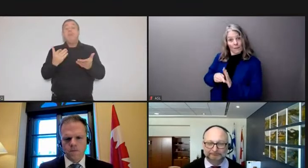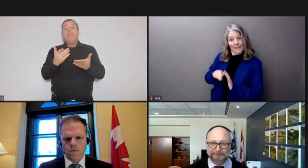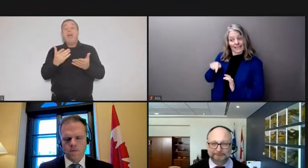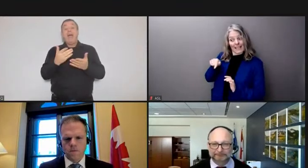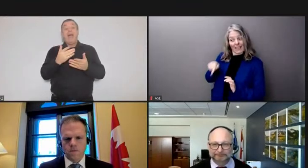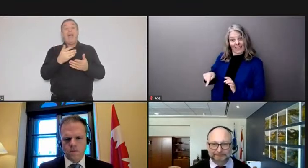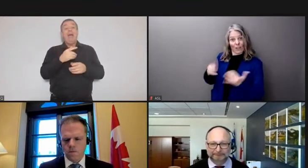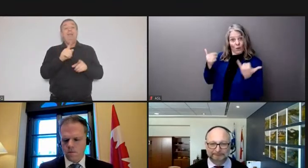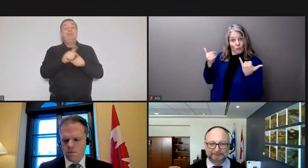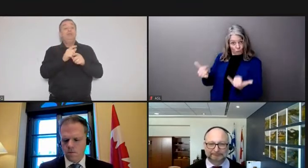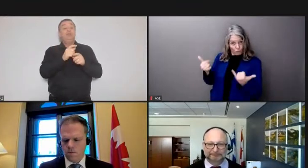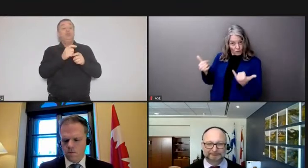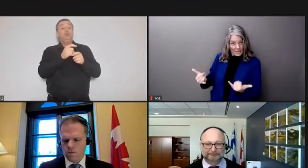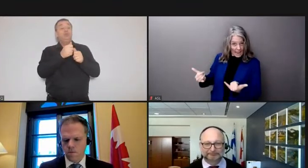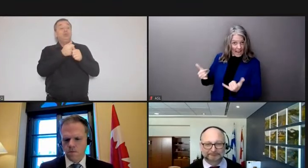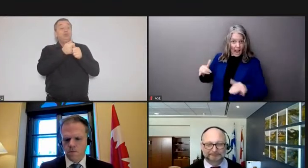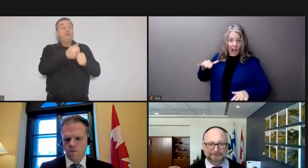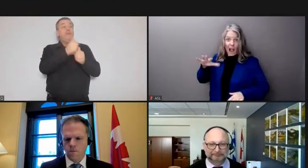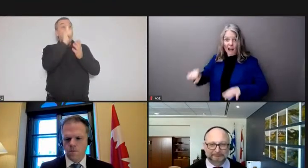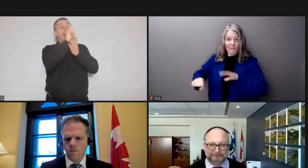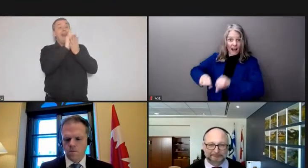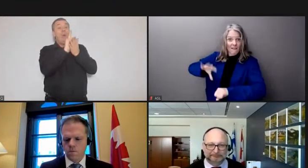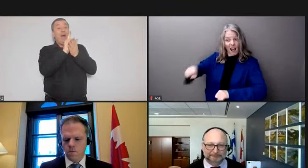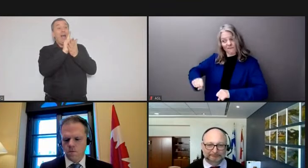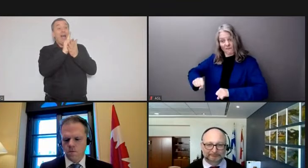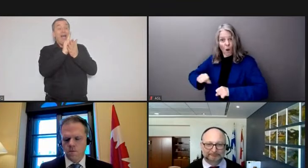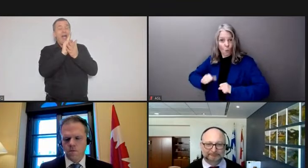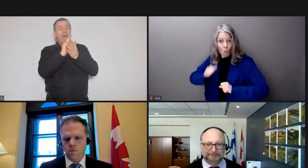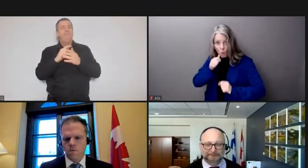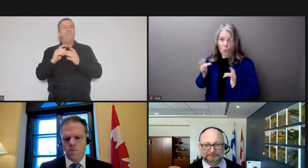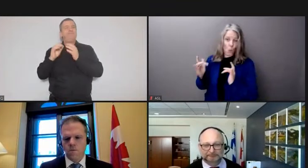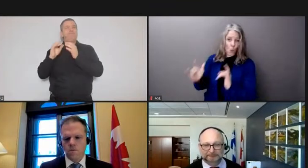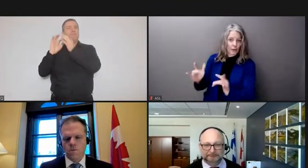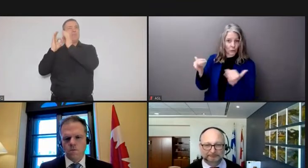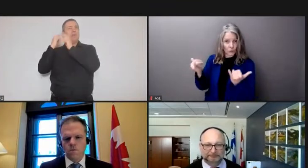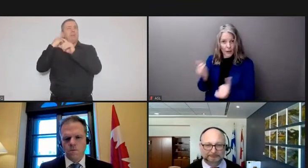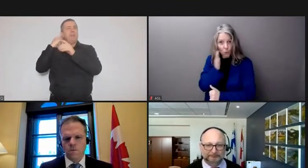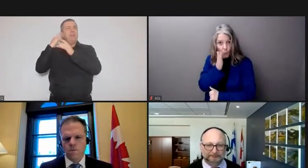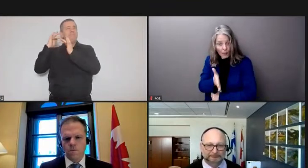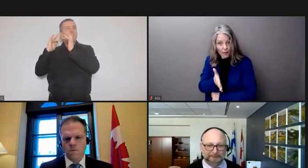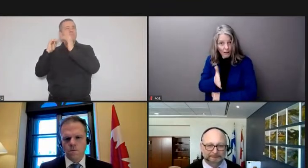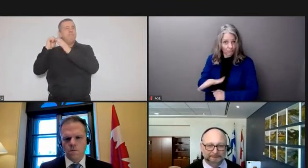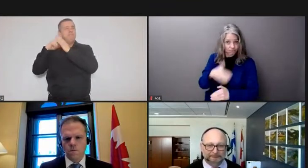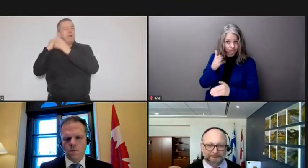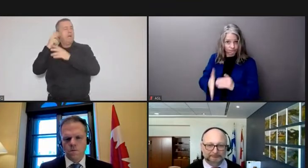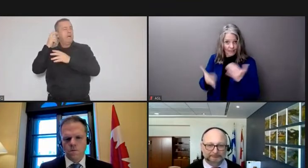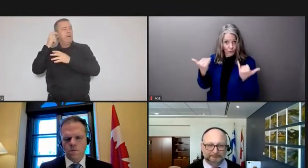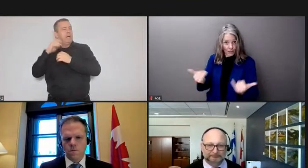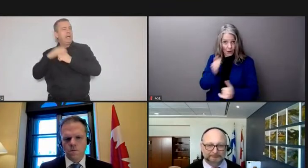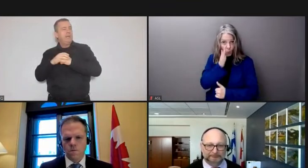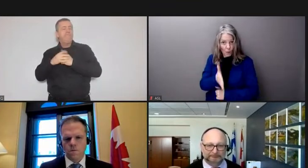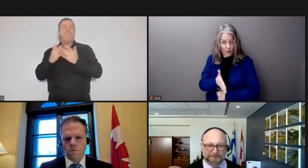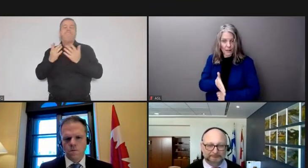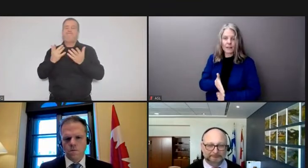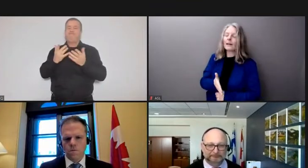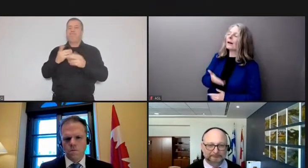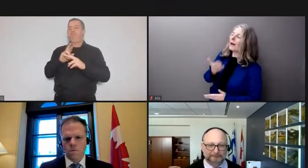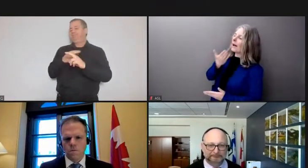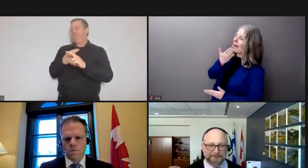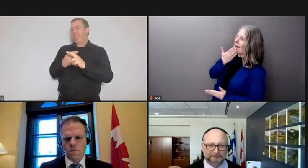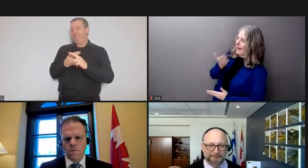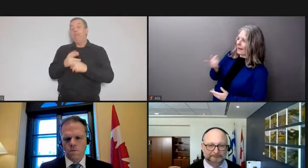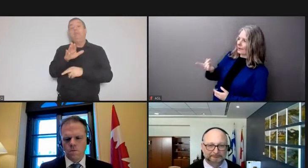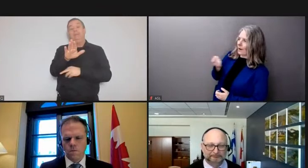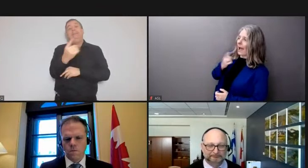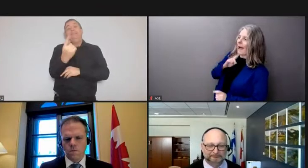Well, I appreciate the question. I think that those are questions that are going to have to be answered by police who are carrying